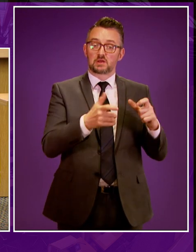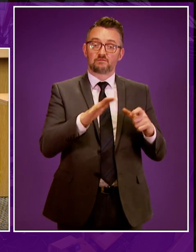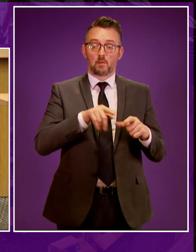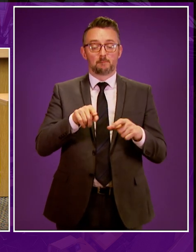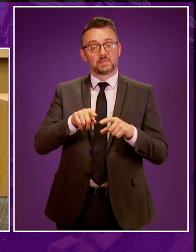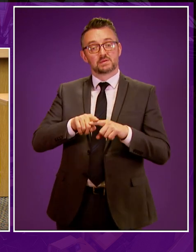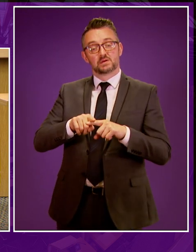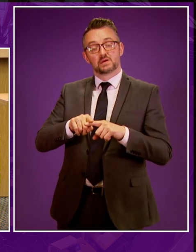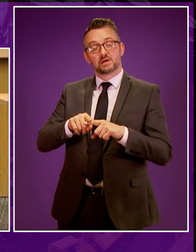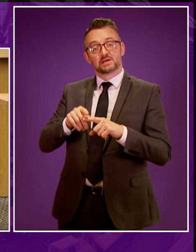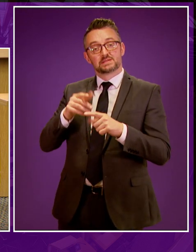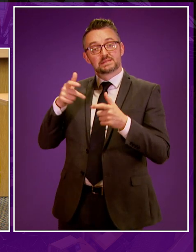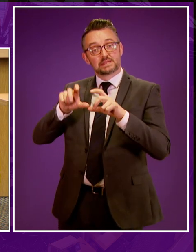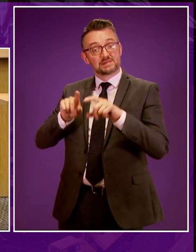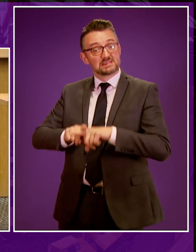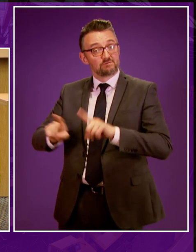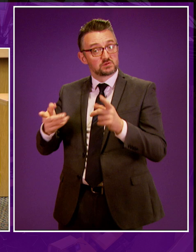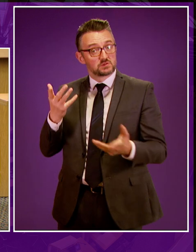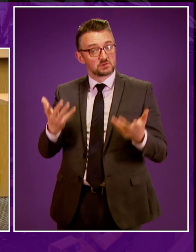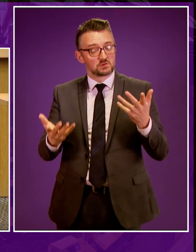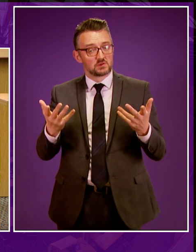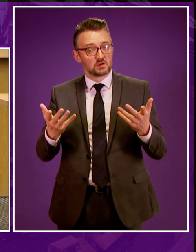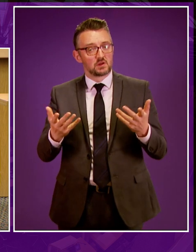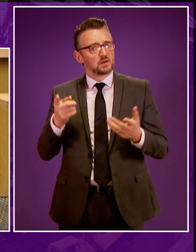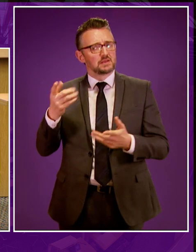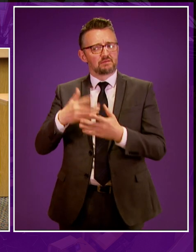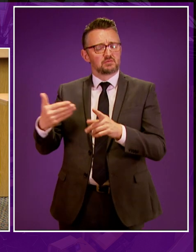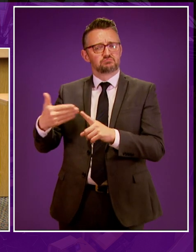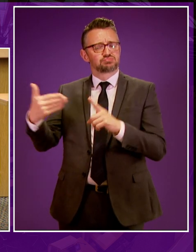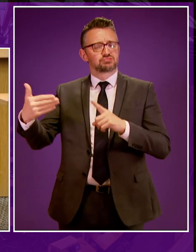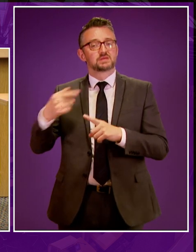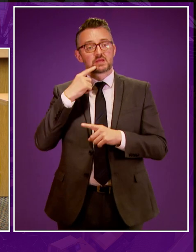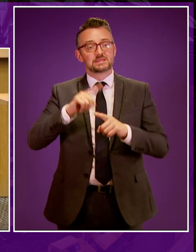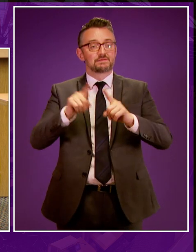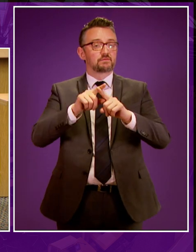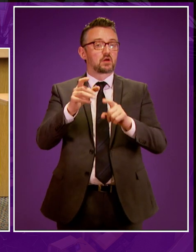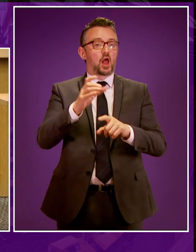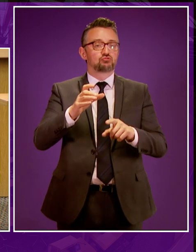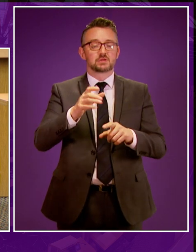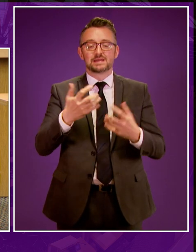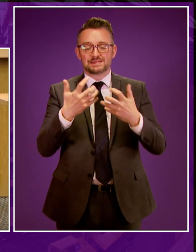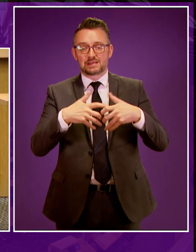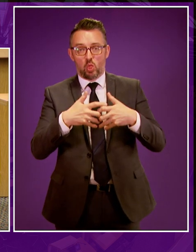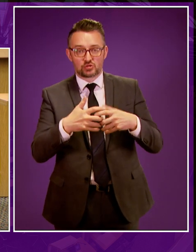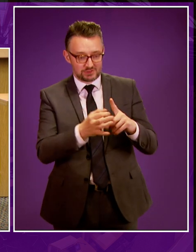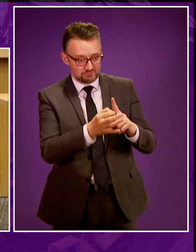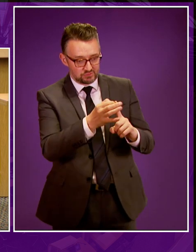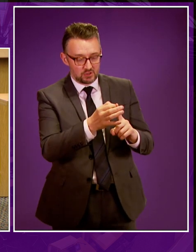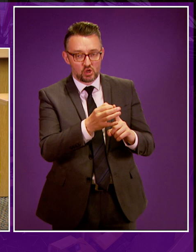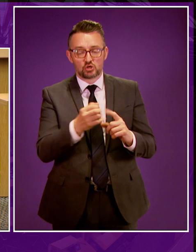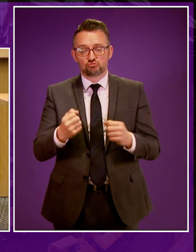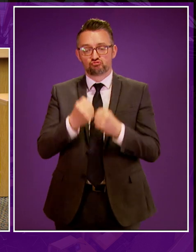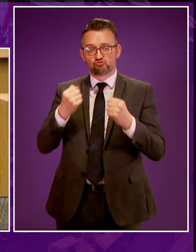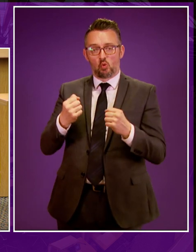from a scientific license? The Minister fails to acknowledge completely that in other countries, countries, advances in technology combined with a strong